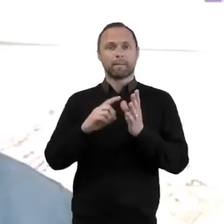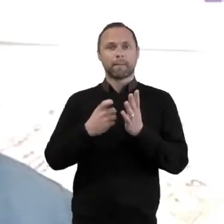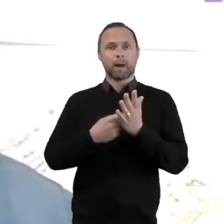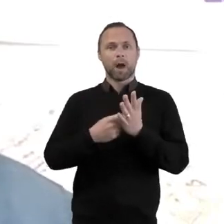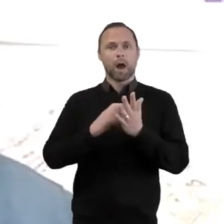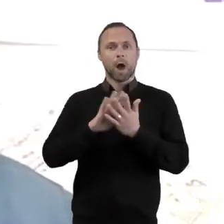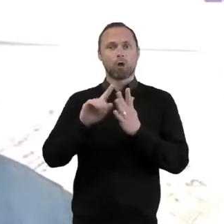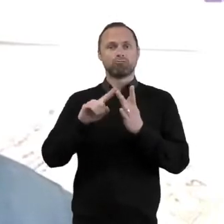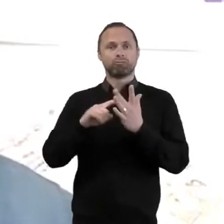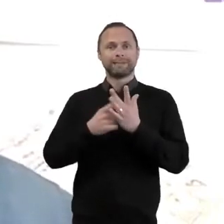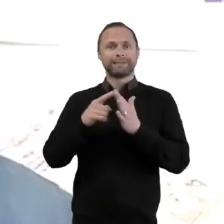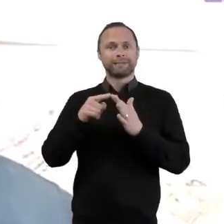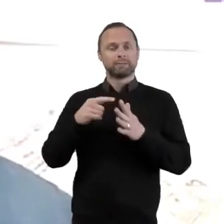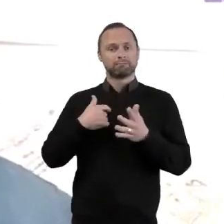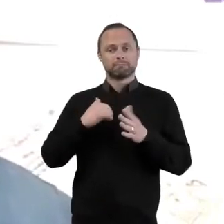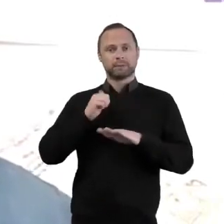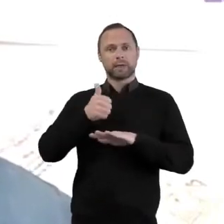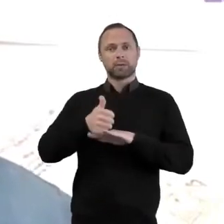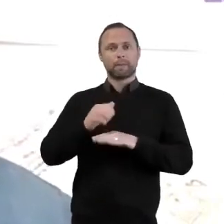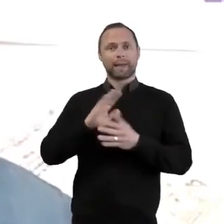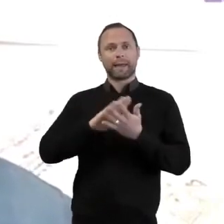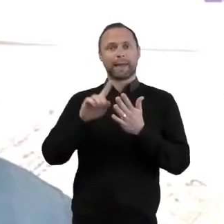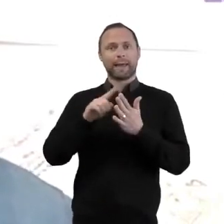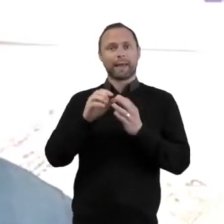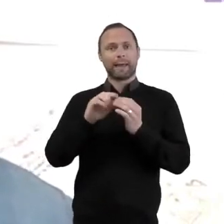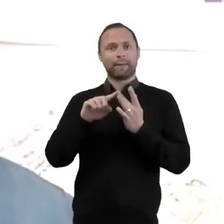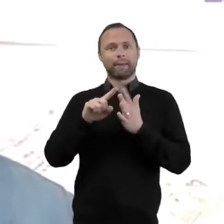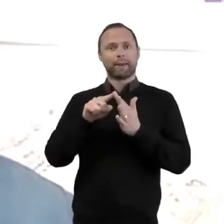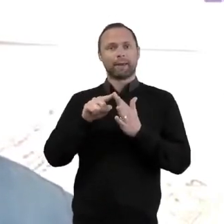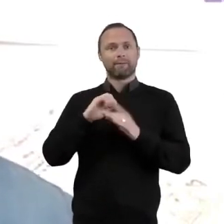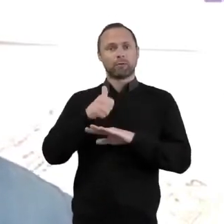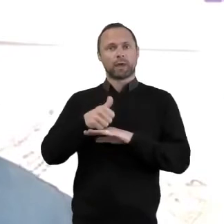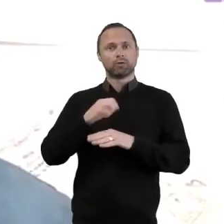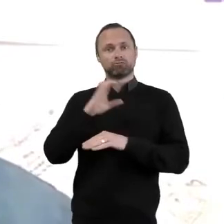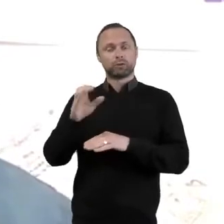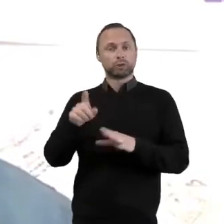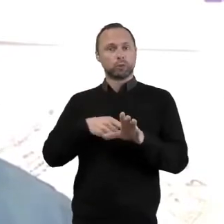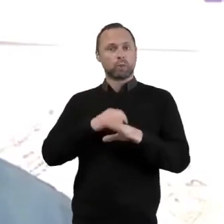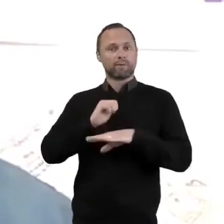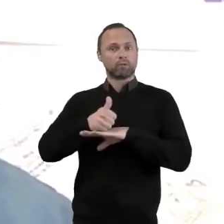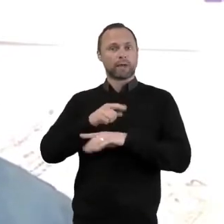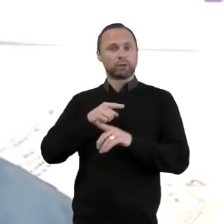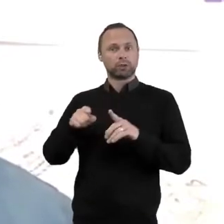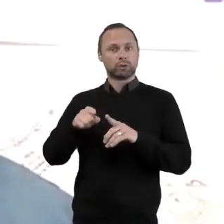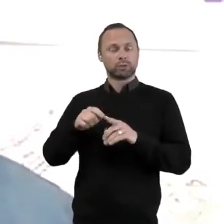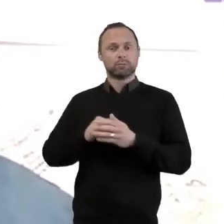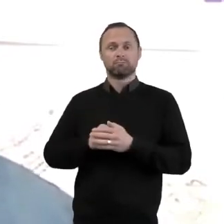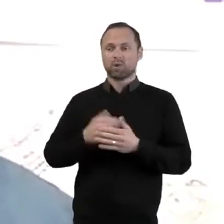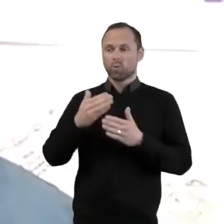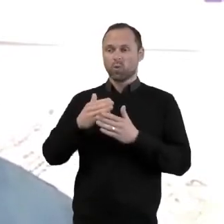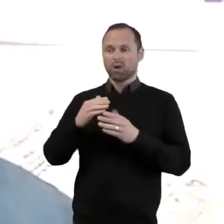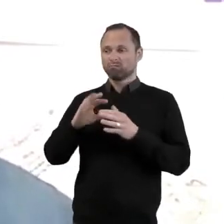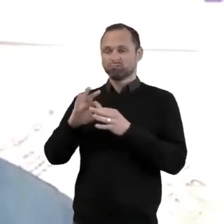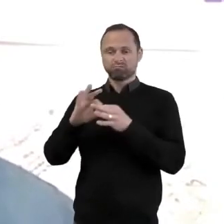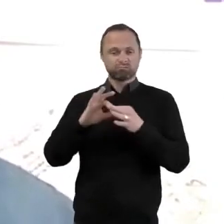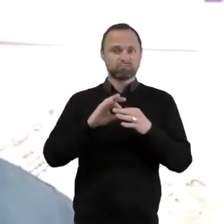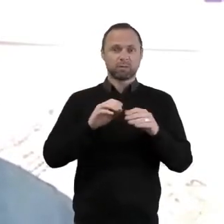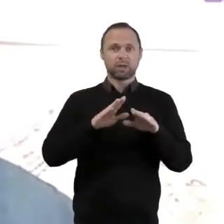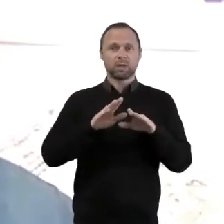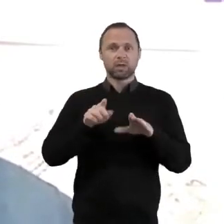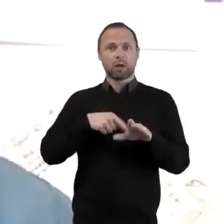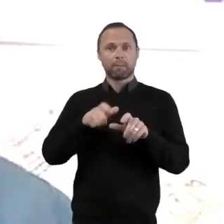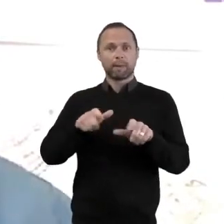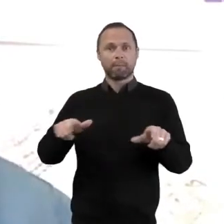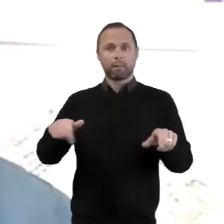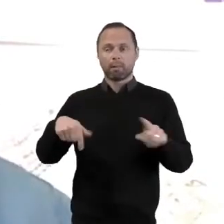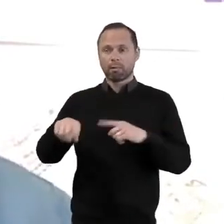founder of the Hebe Foundation, a Christian youth organization working with every all young people and especially with